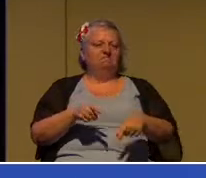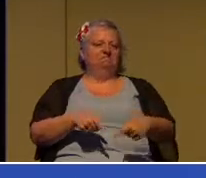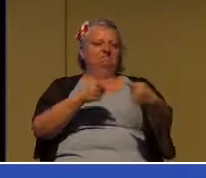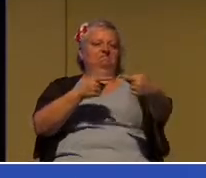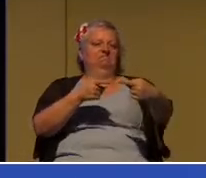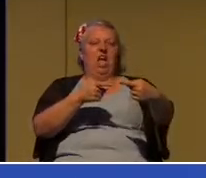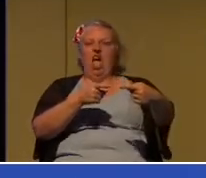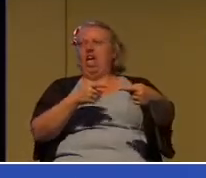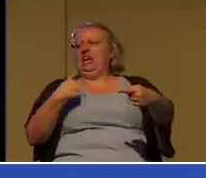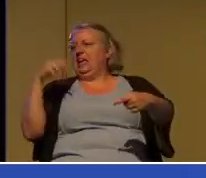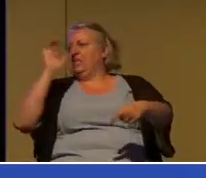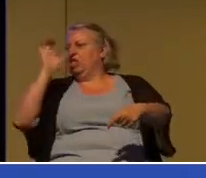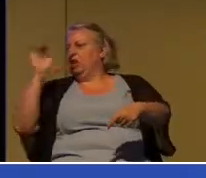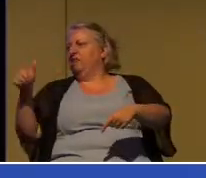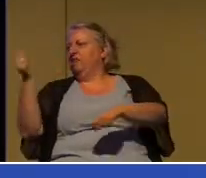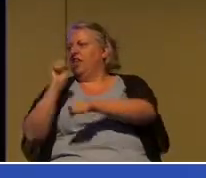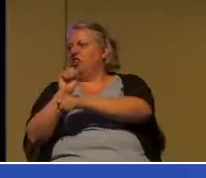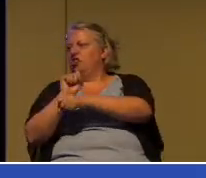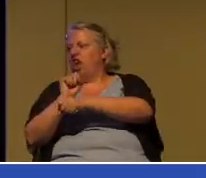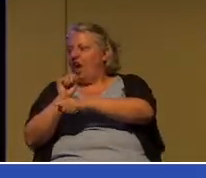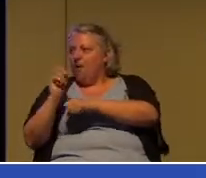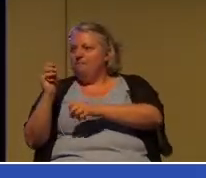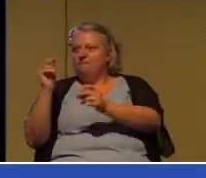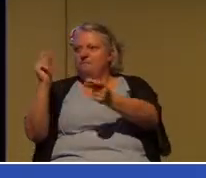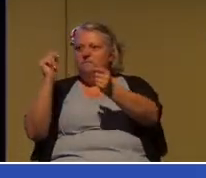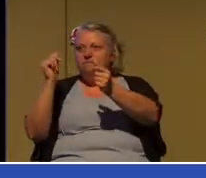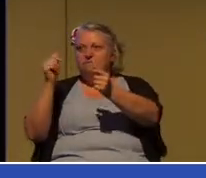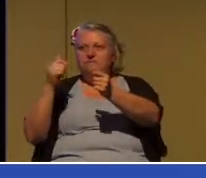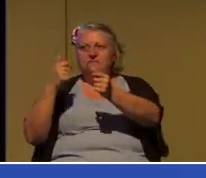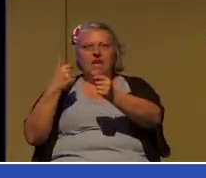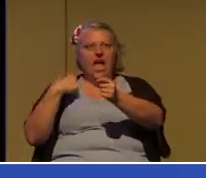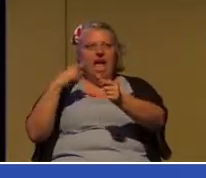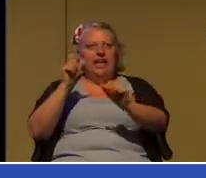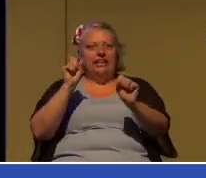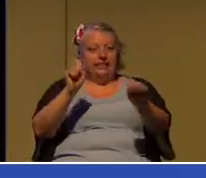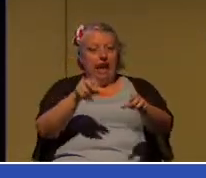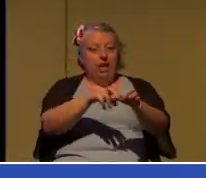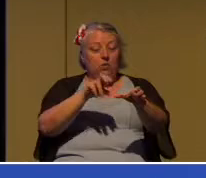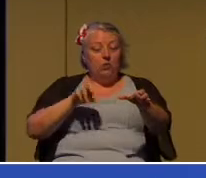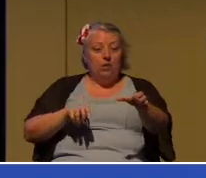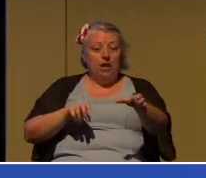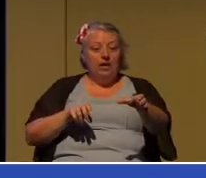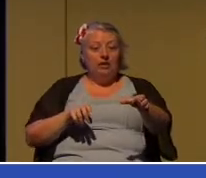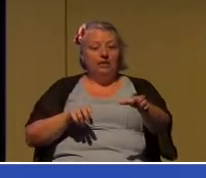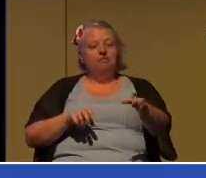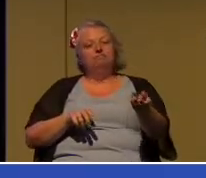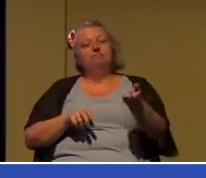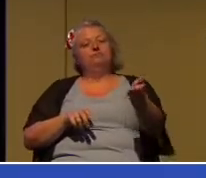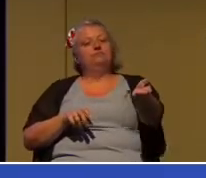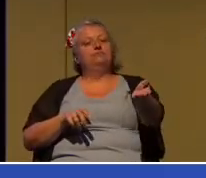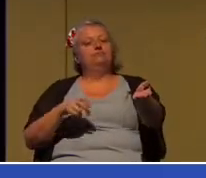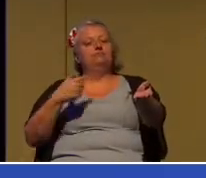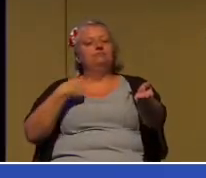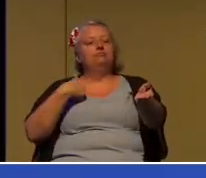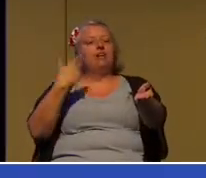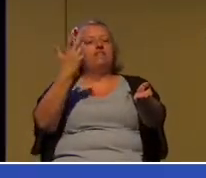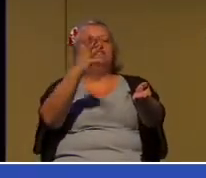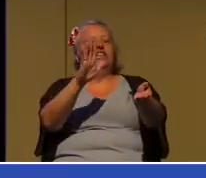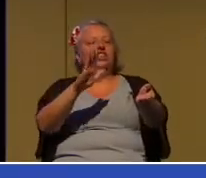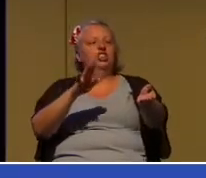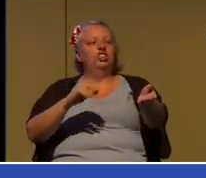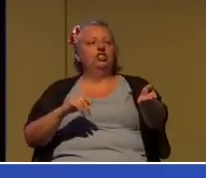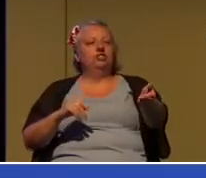I start looking for another job, and as soon as I can find a way out, I serve notice, and I go